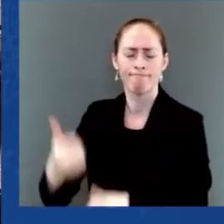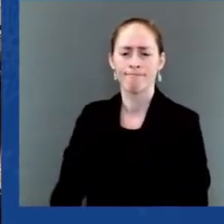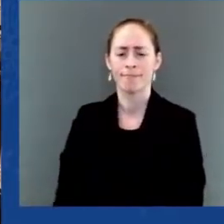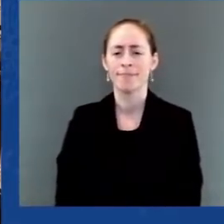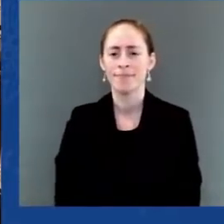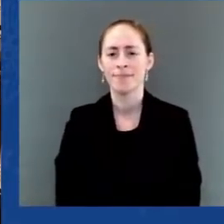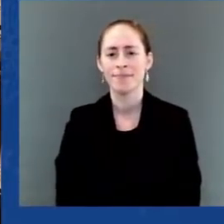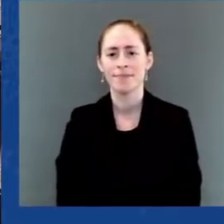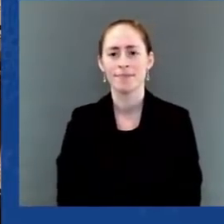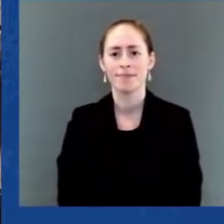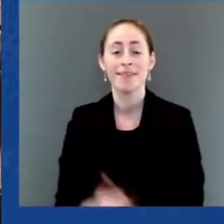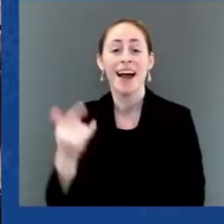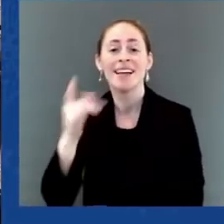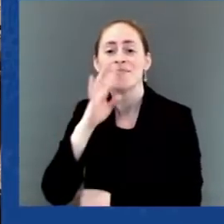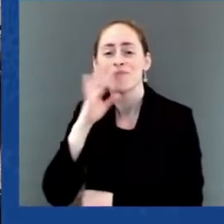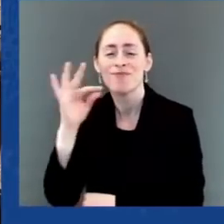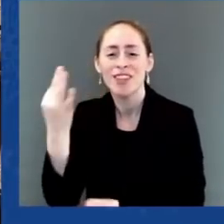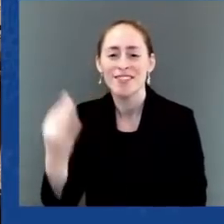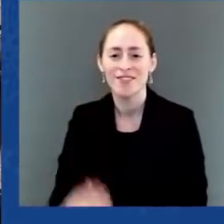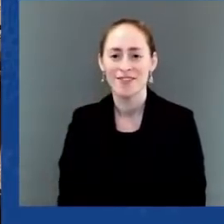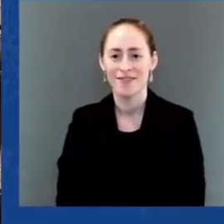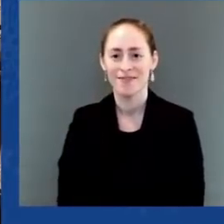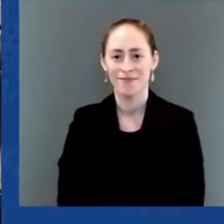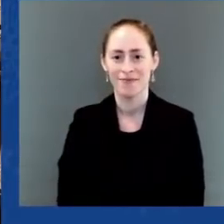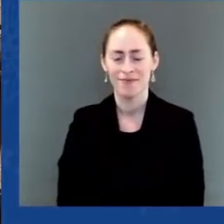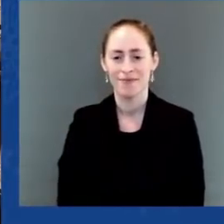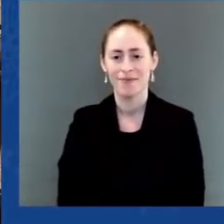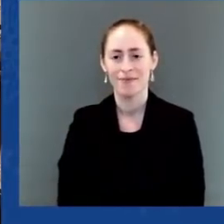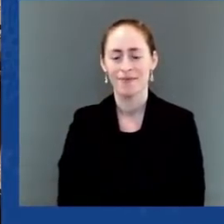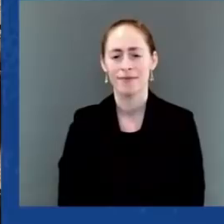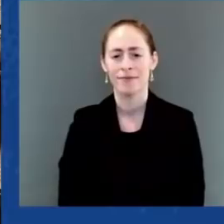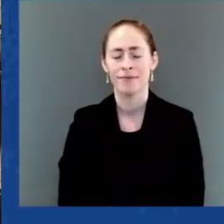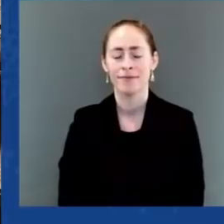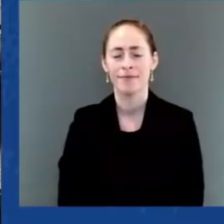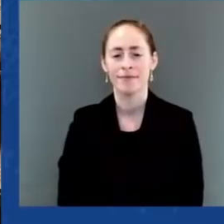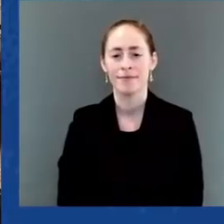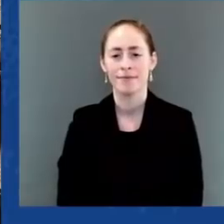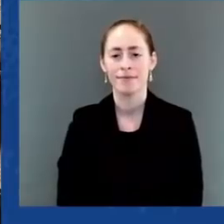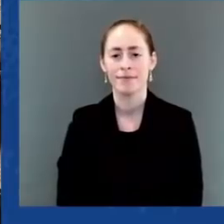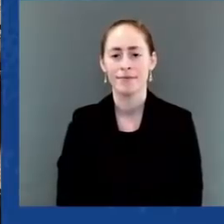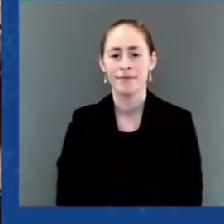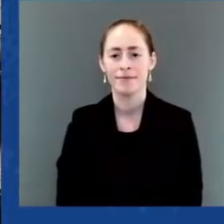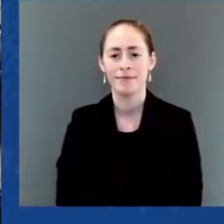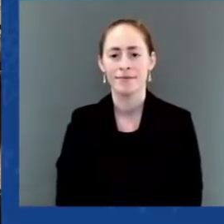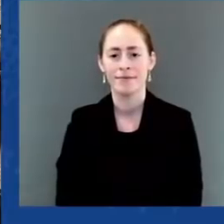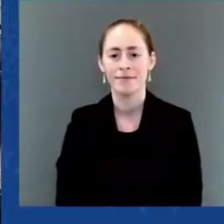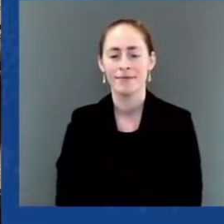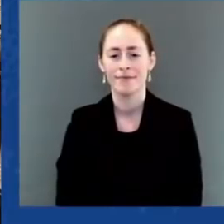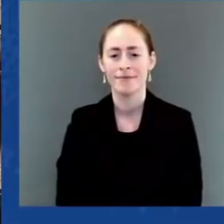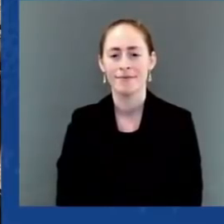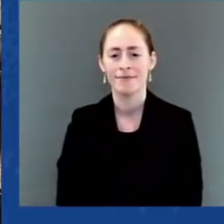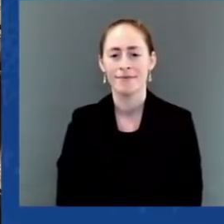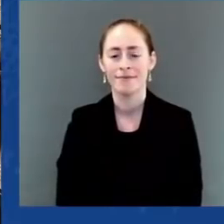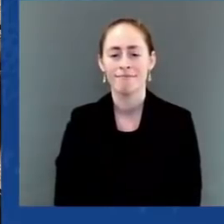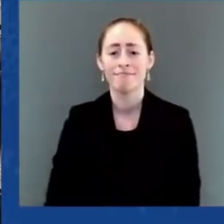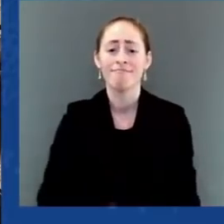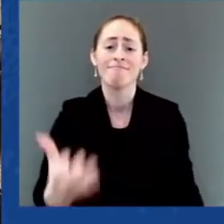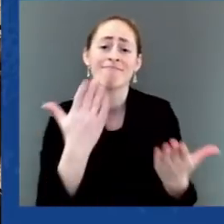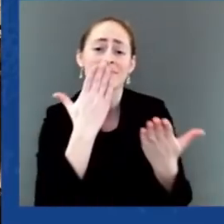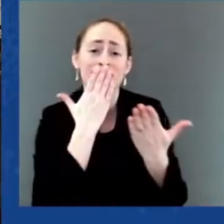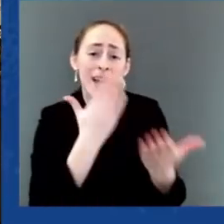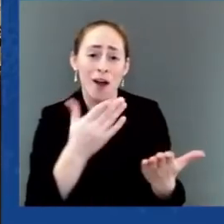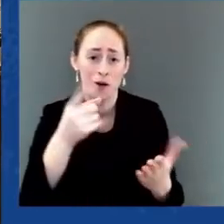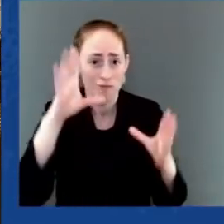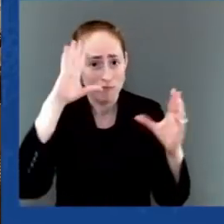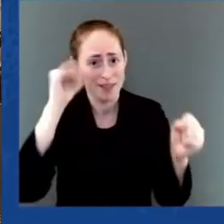I am impatient to take important discussions. Thank you very much, Mr. President, for welcoming us here. you, Mr. President. I invite President